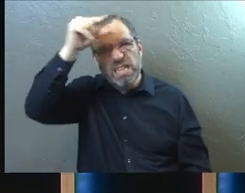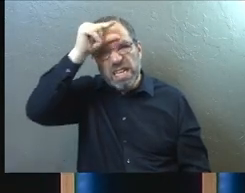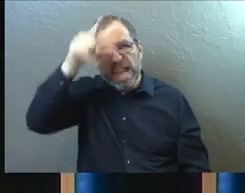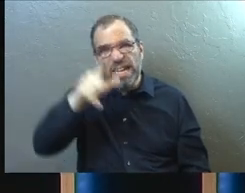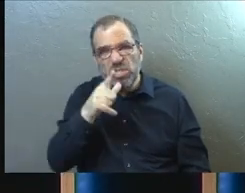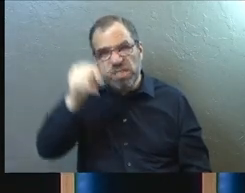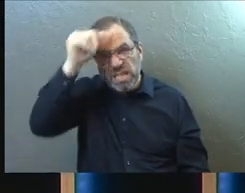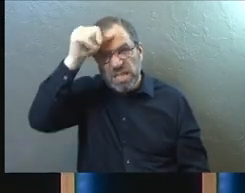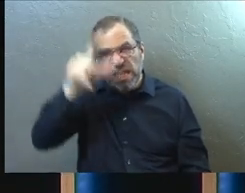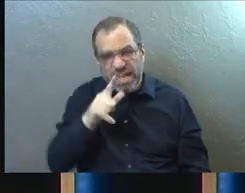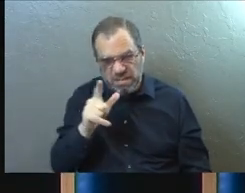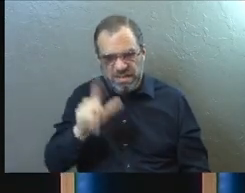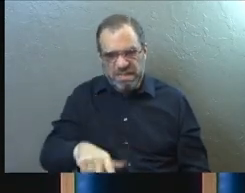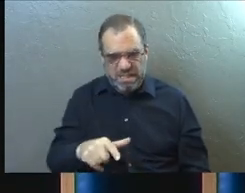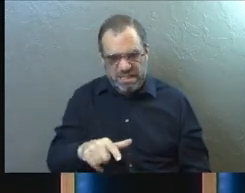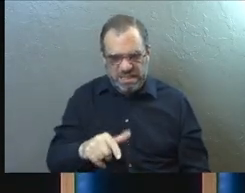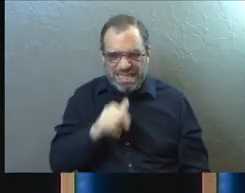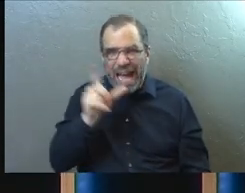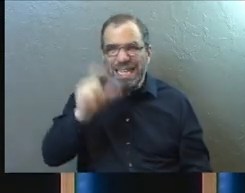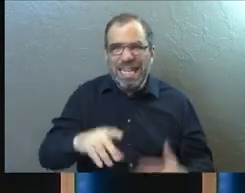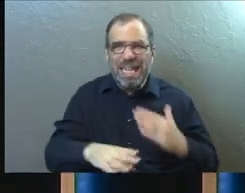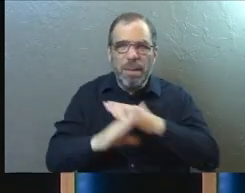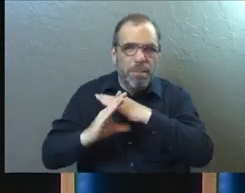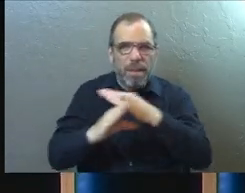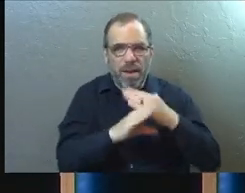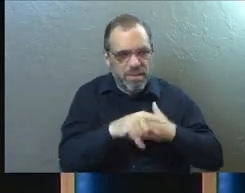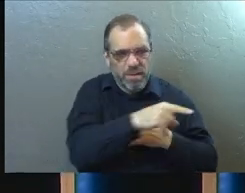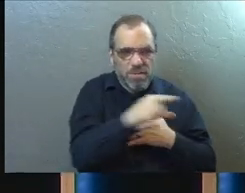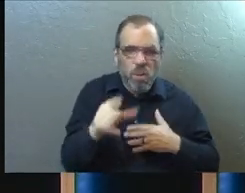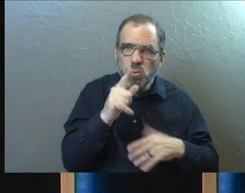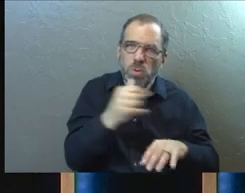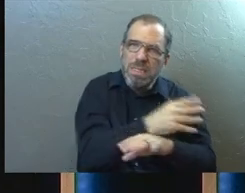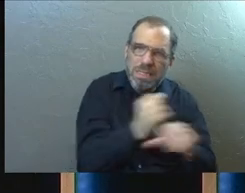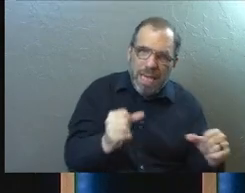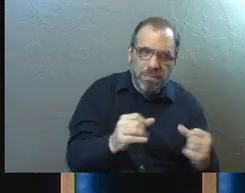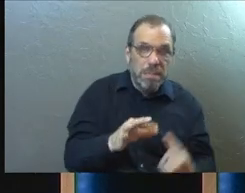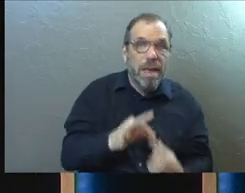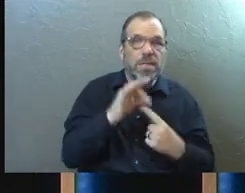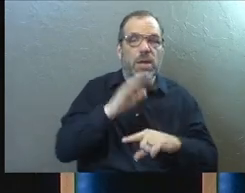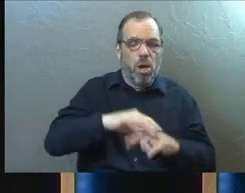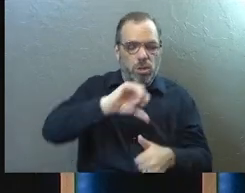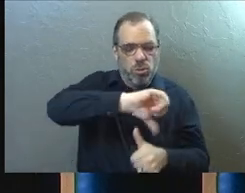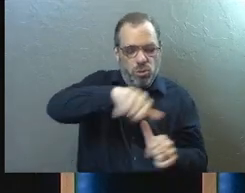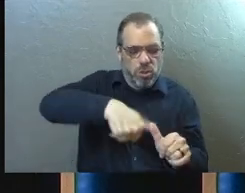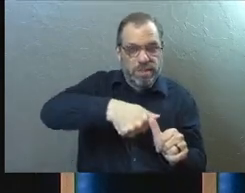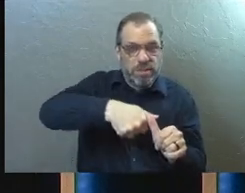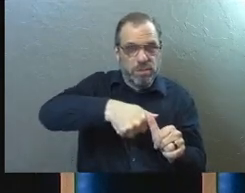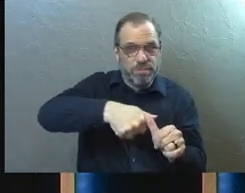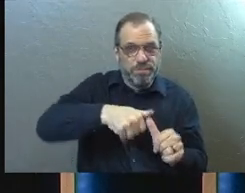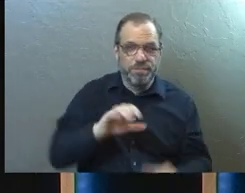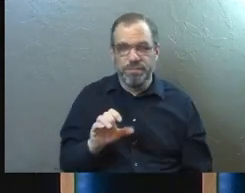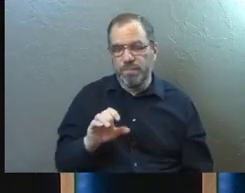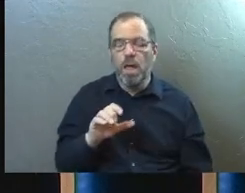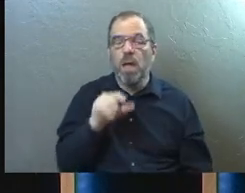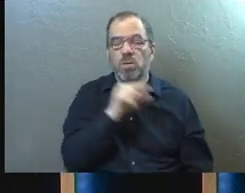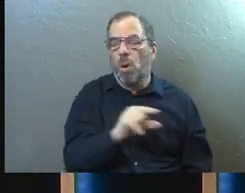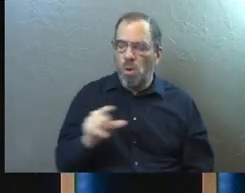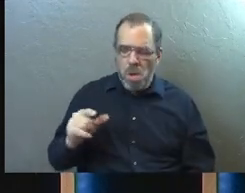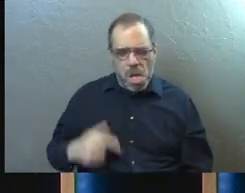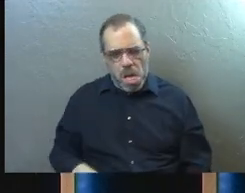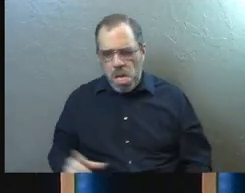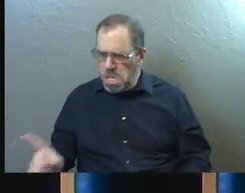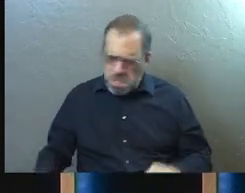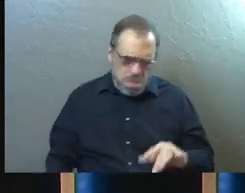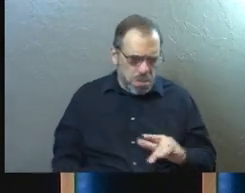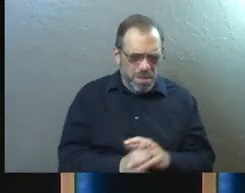adding some of these unnecessary barriers for believers, particularly regarding circumcision. So that's what's happening. These guys have come.